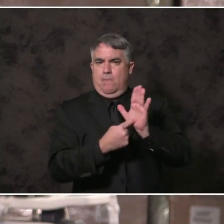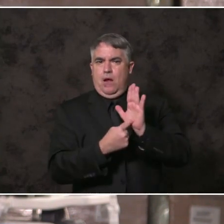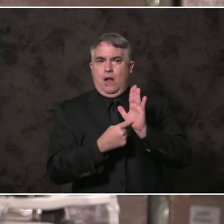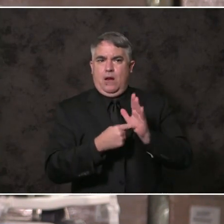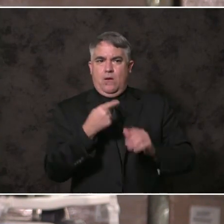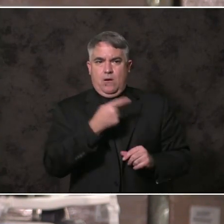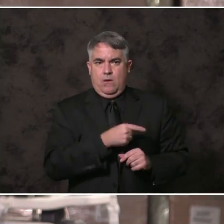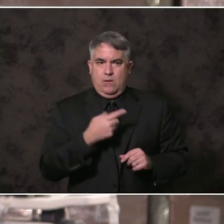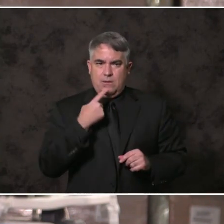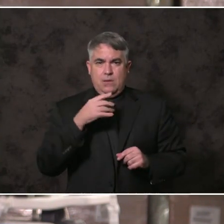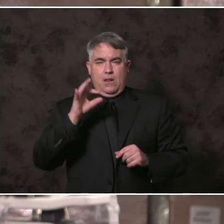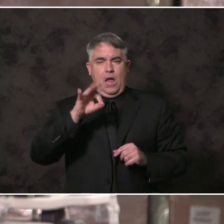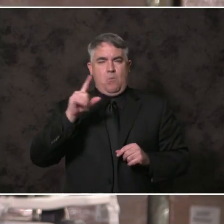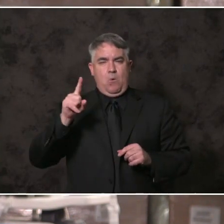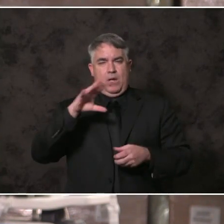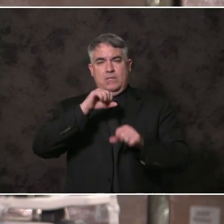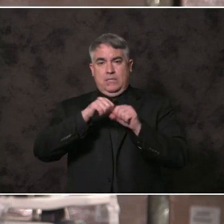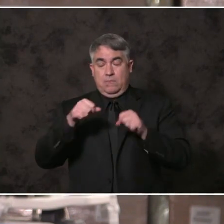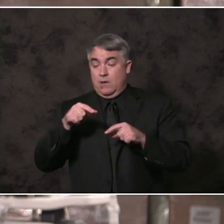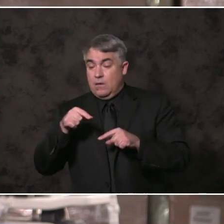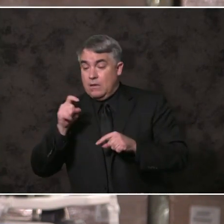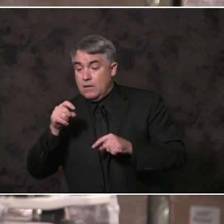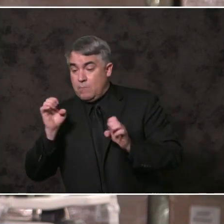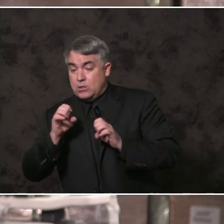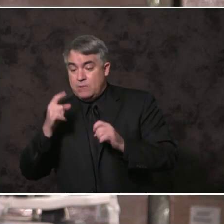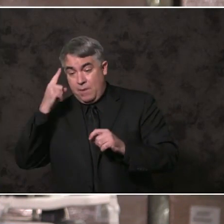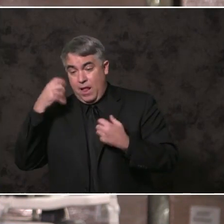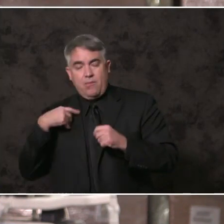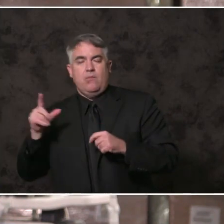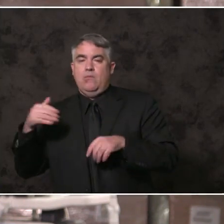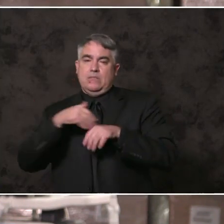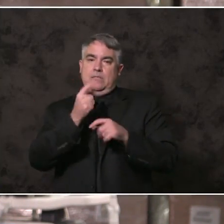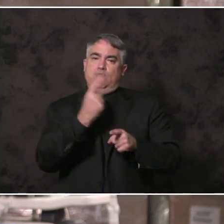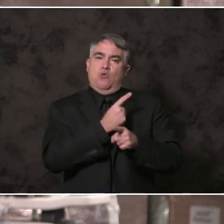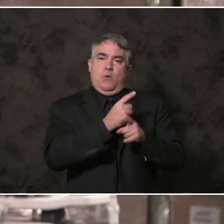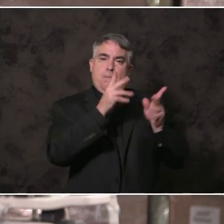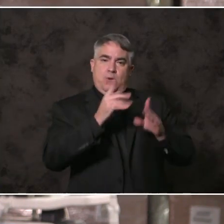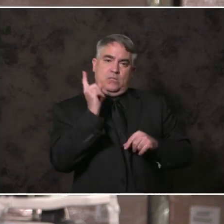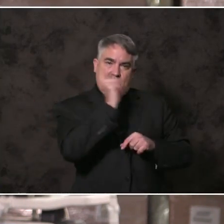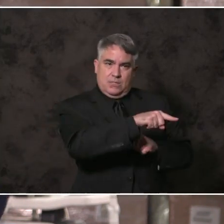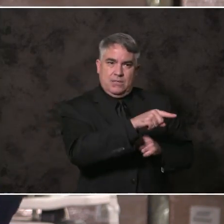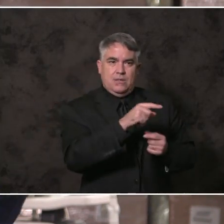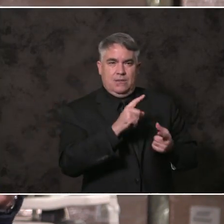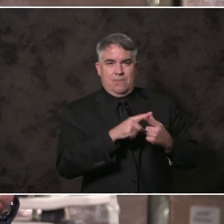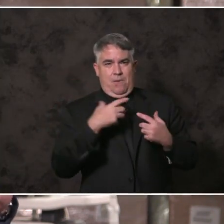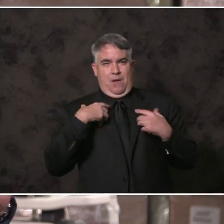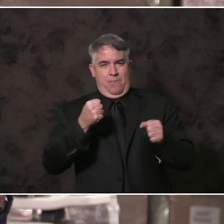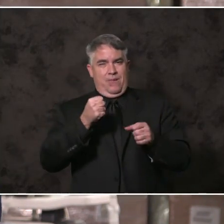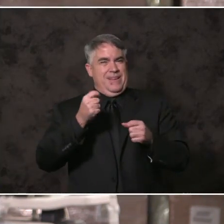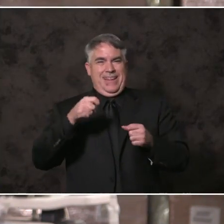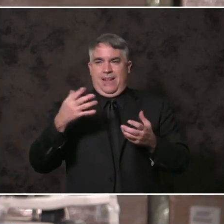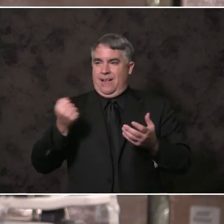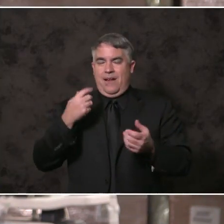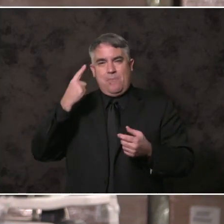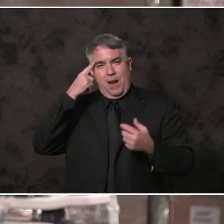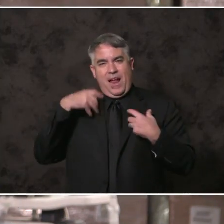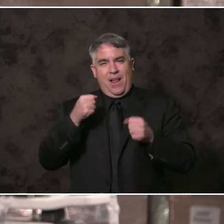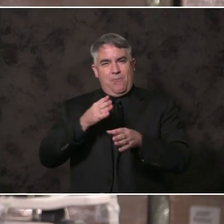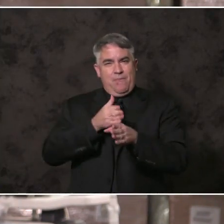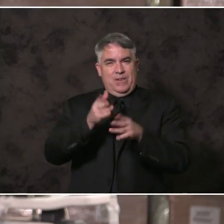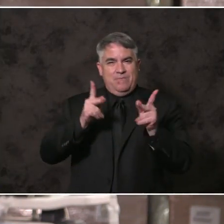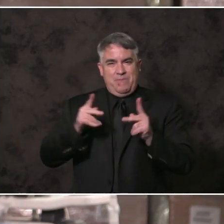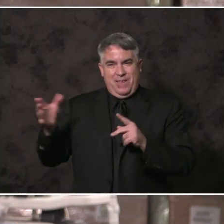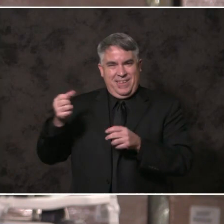more behavioral health professionals, those in critical need to make this program and our entire expanded system a success.